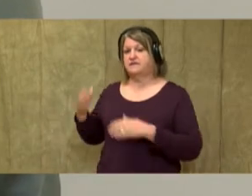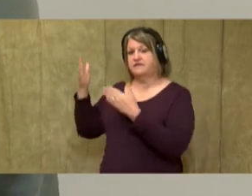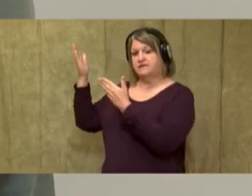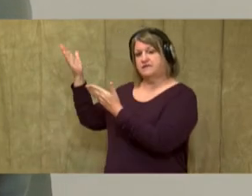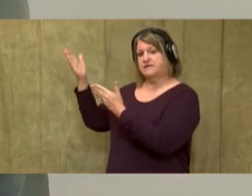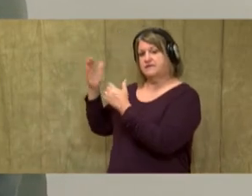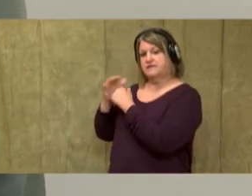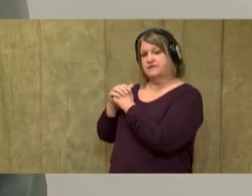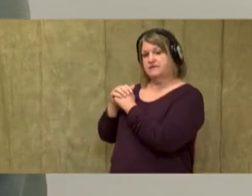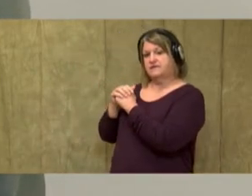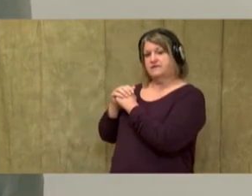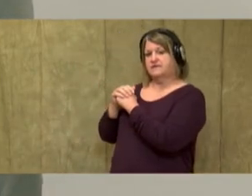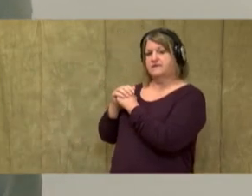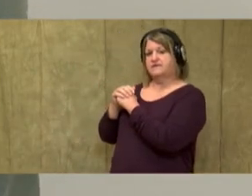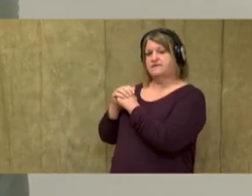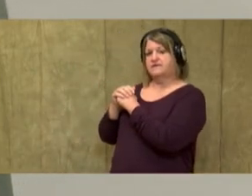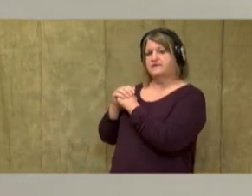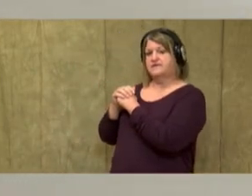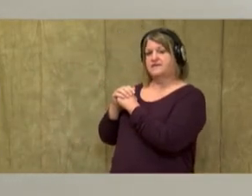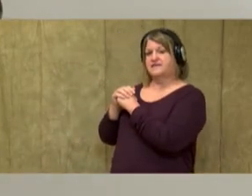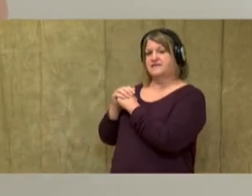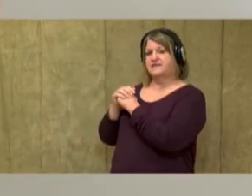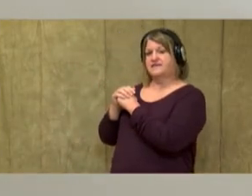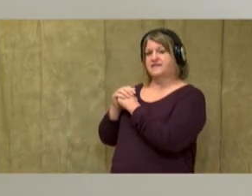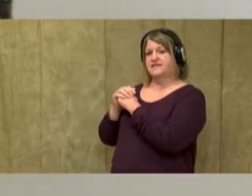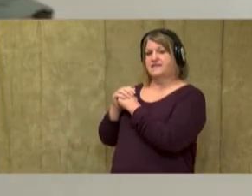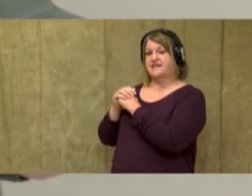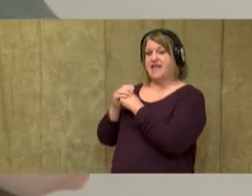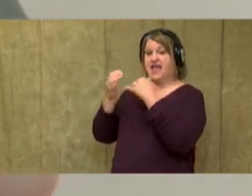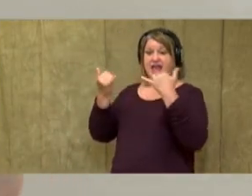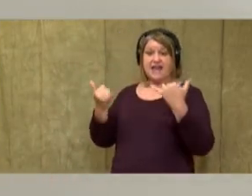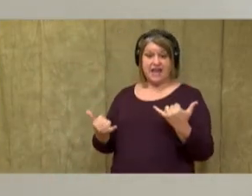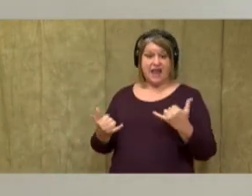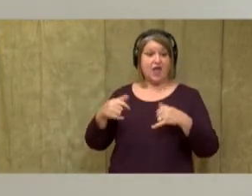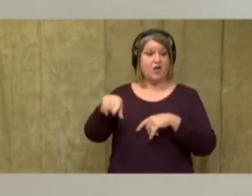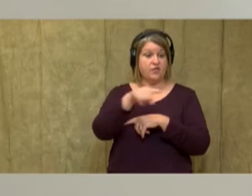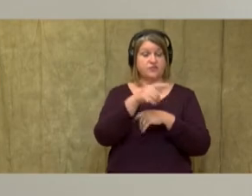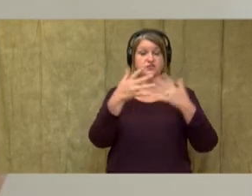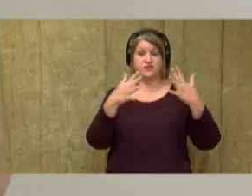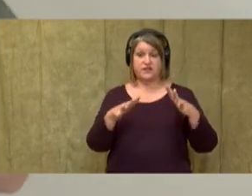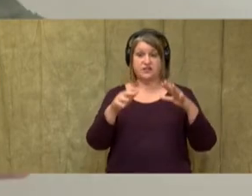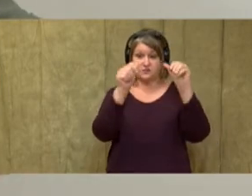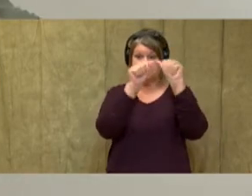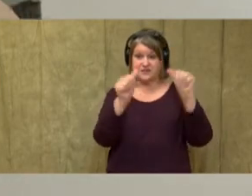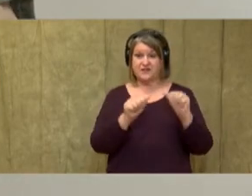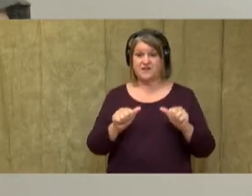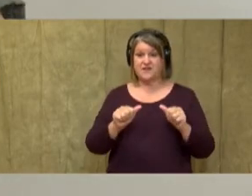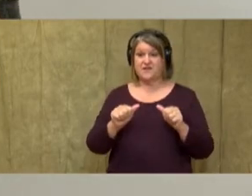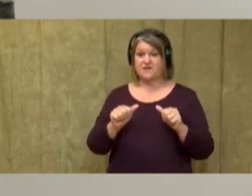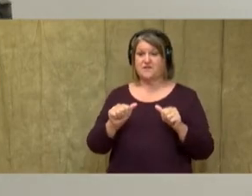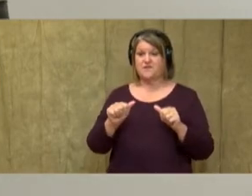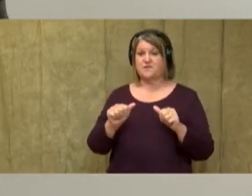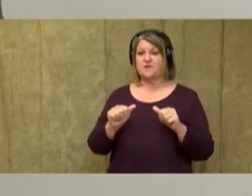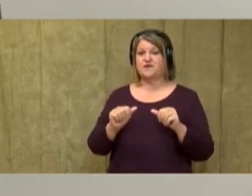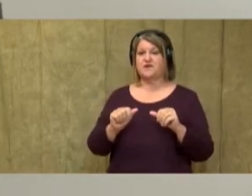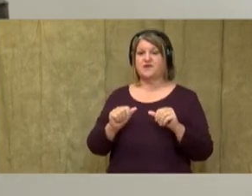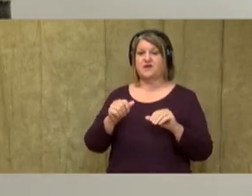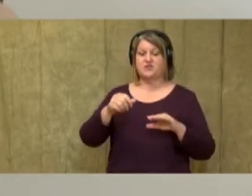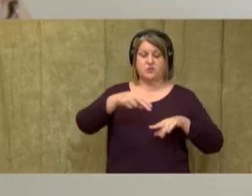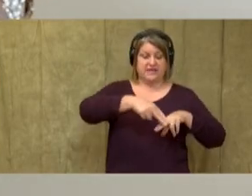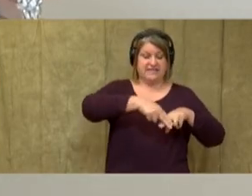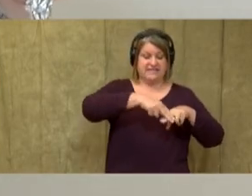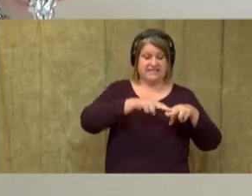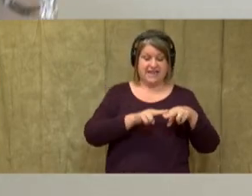legs a little smaller. All right. Now that you're done with your sculpture, we're going to add it to our card. You can tape it